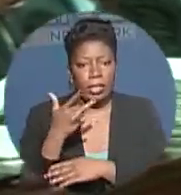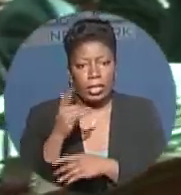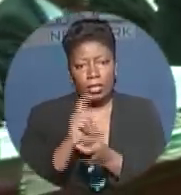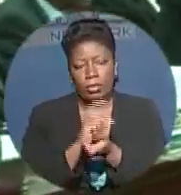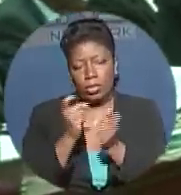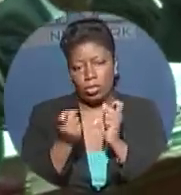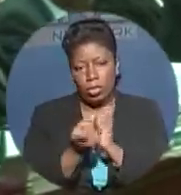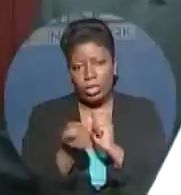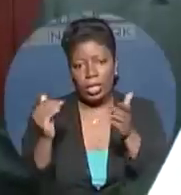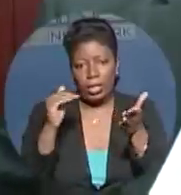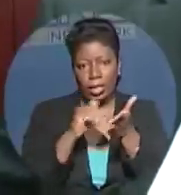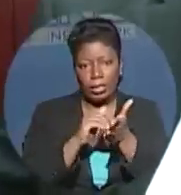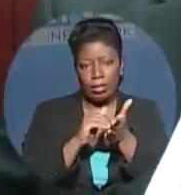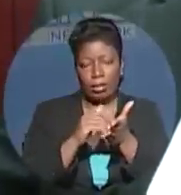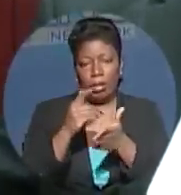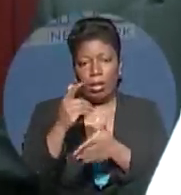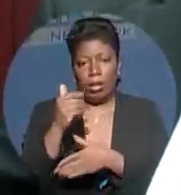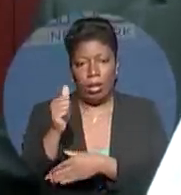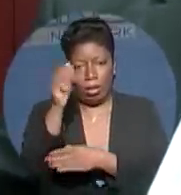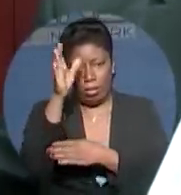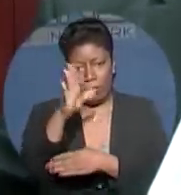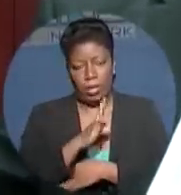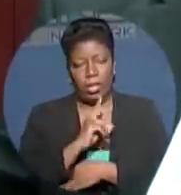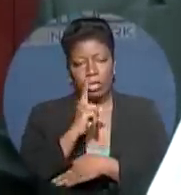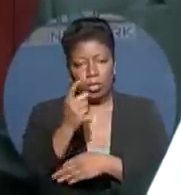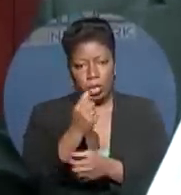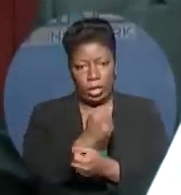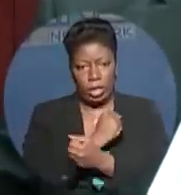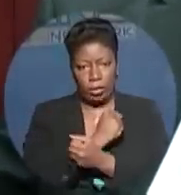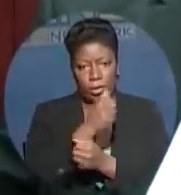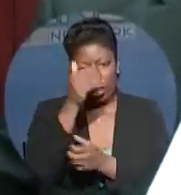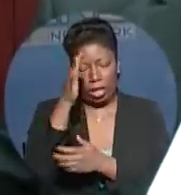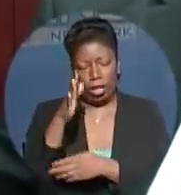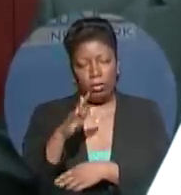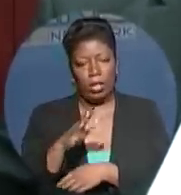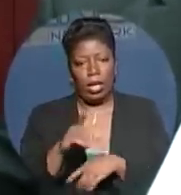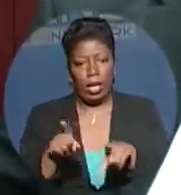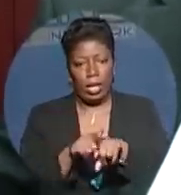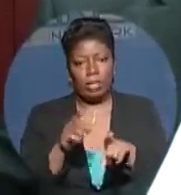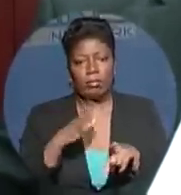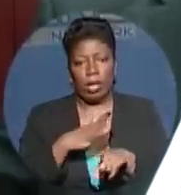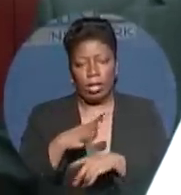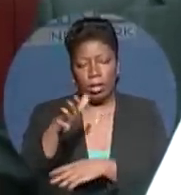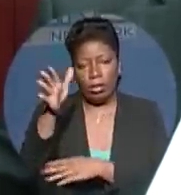man that I truly loved, a man that I love as though he was my own father,